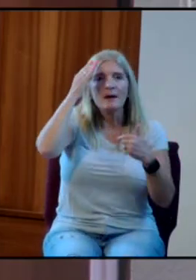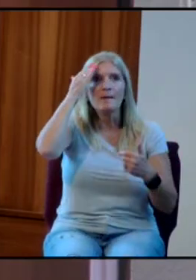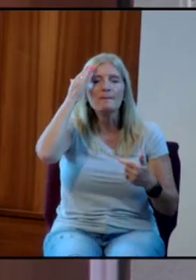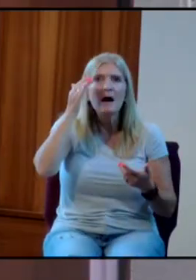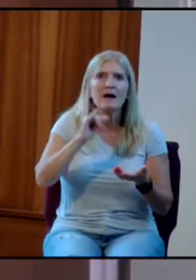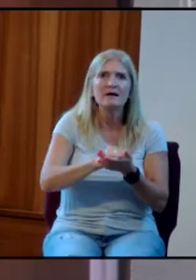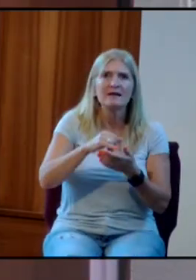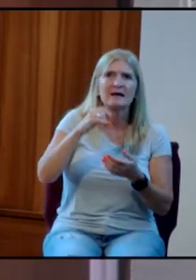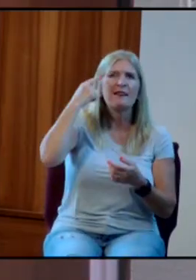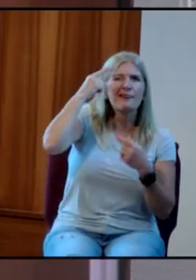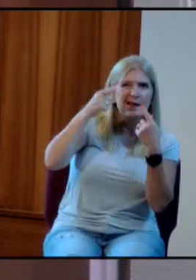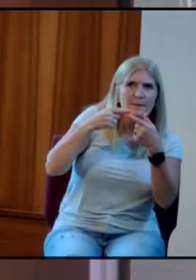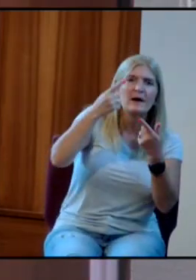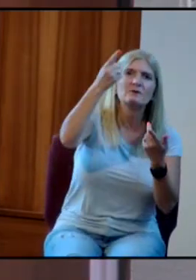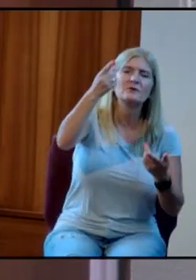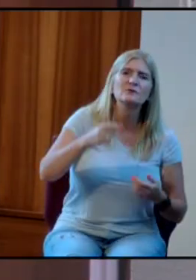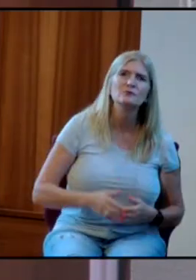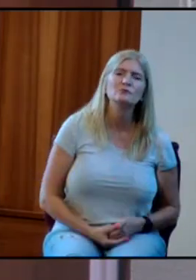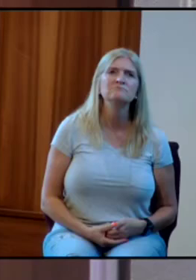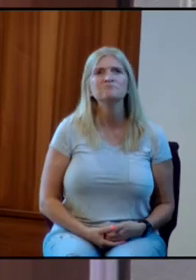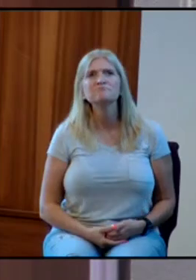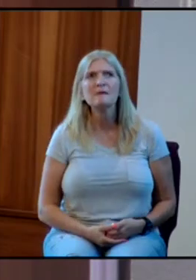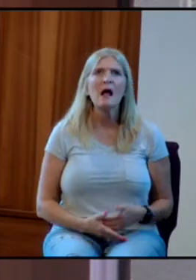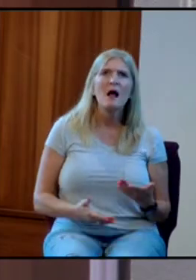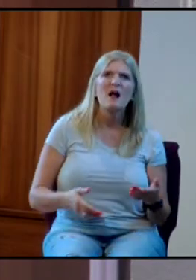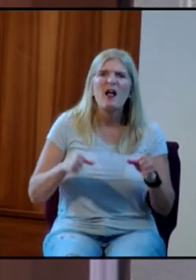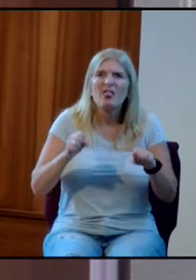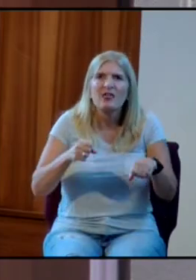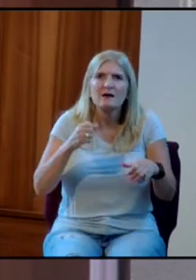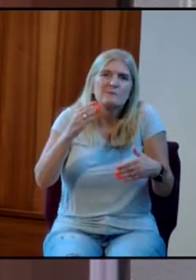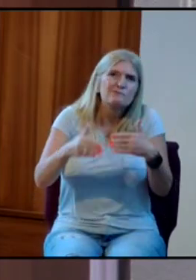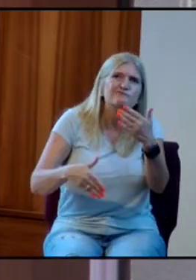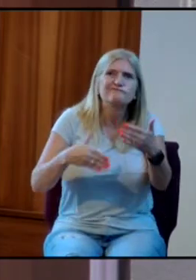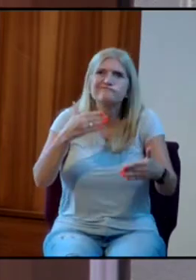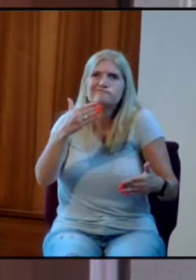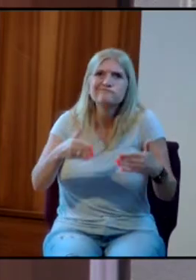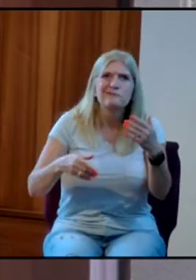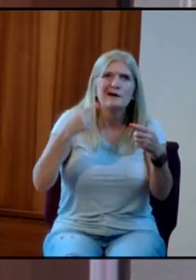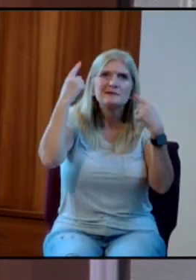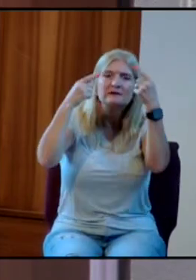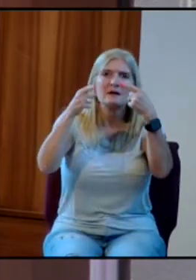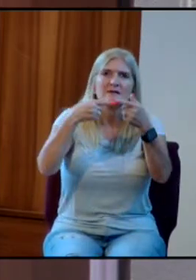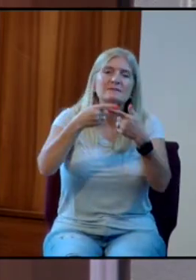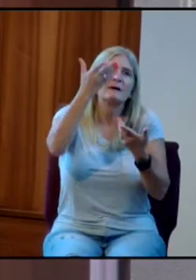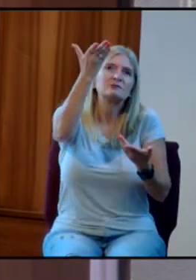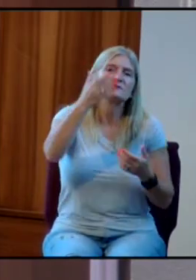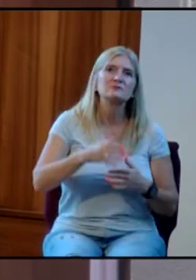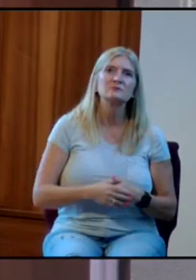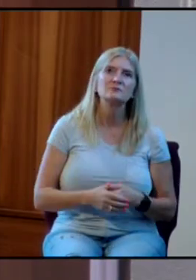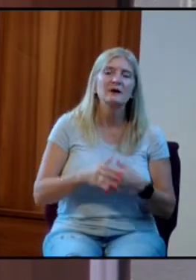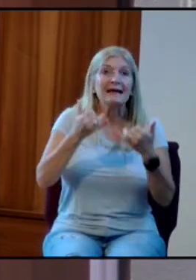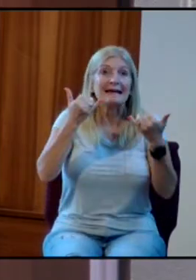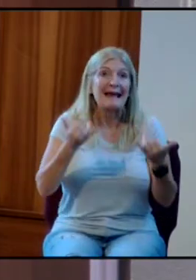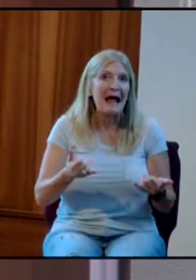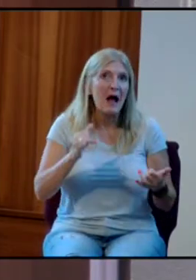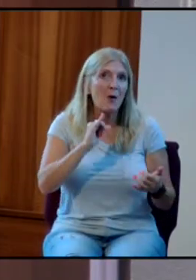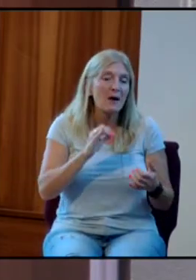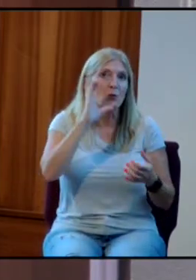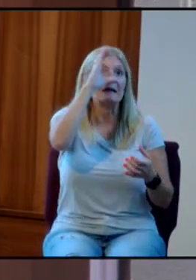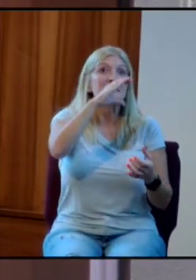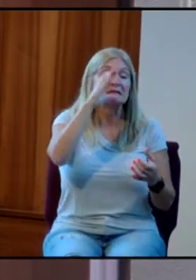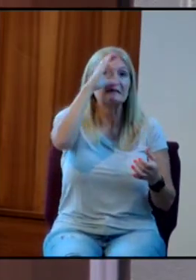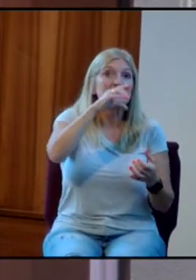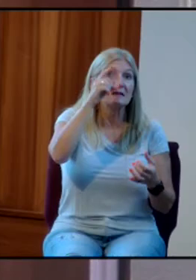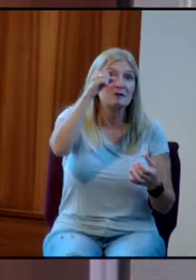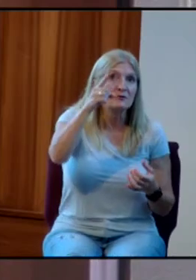can think about you. That can process thoughts about you. And now I want to seek you